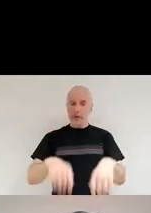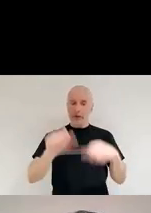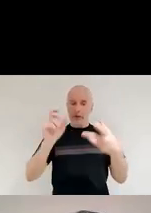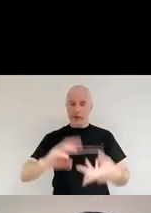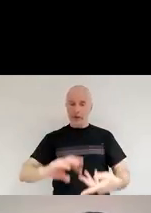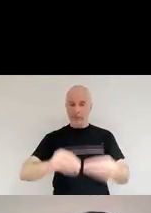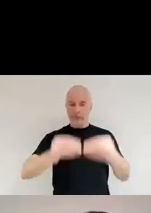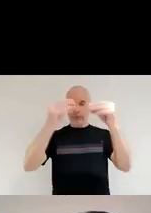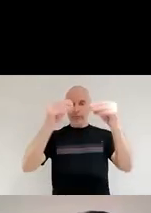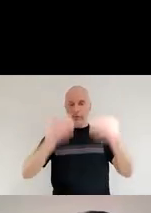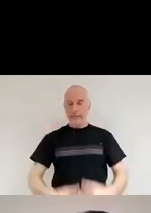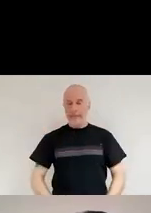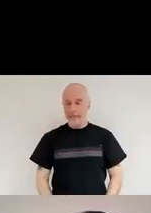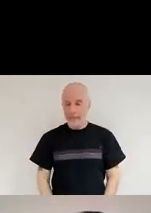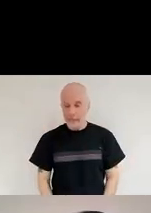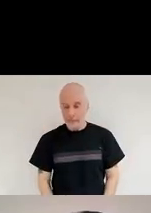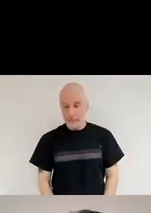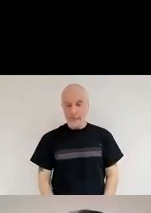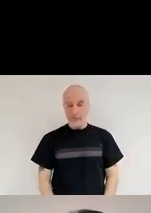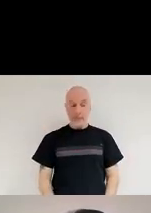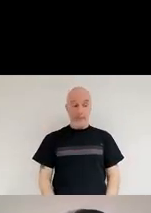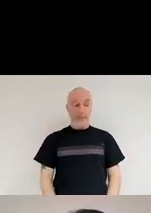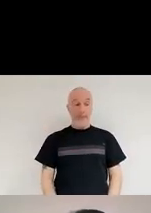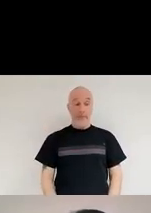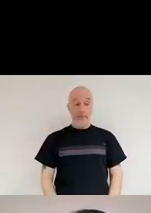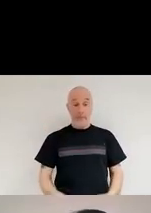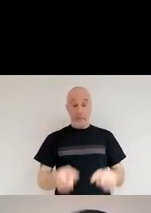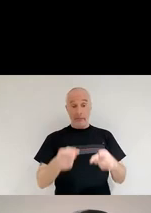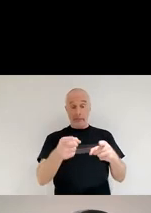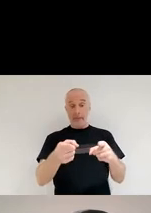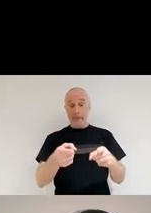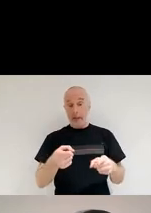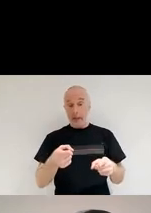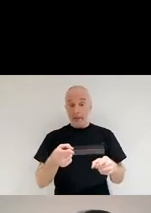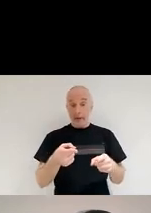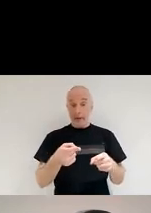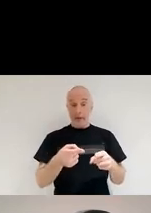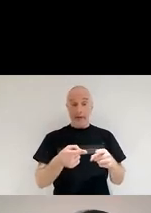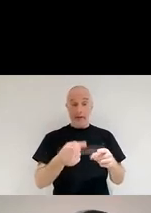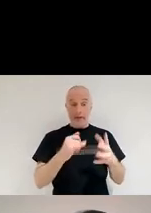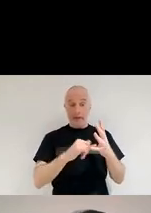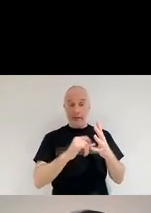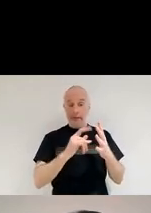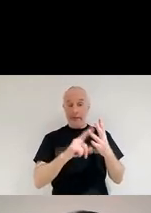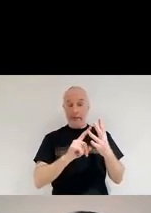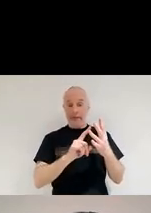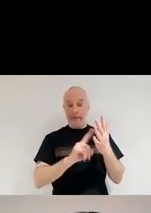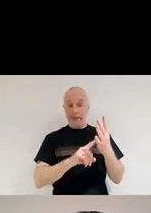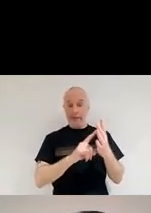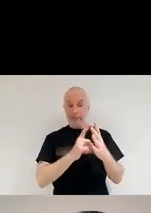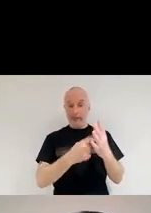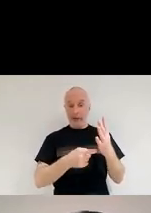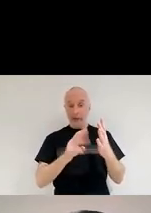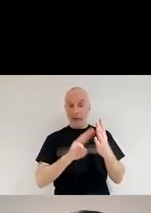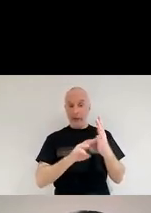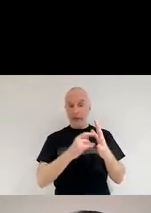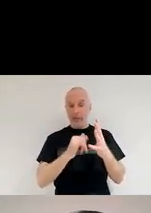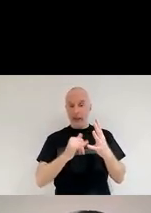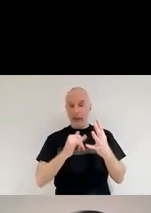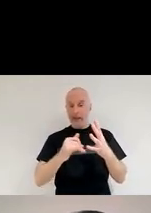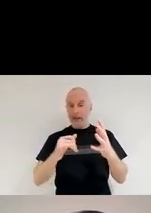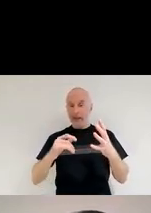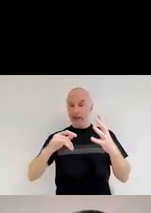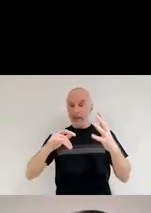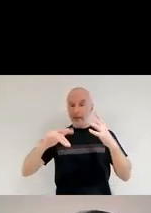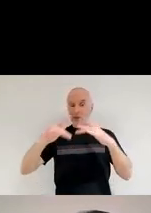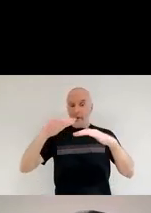here you already have more than one solar mass of dust forming, right? And this is barely 30 years